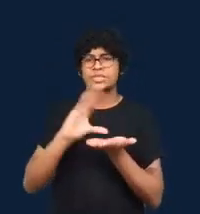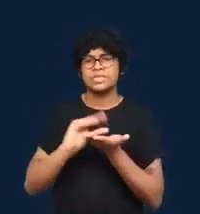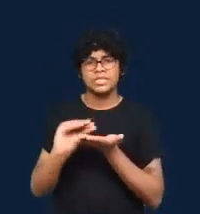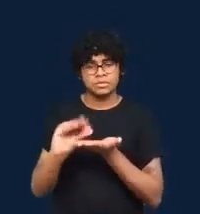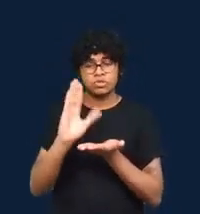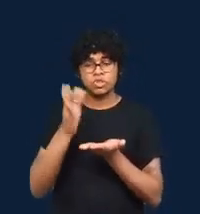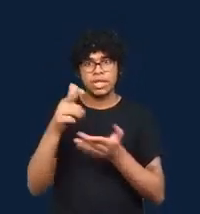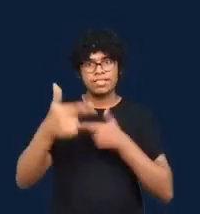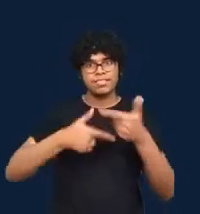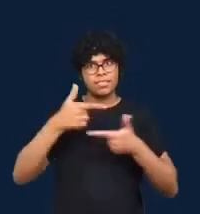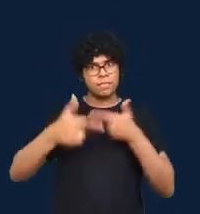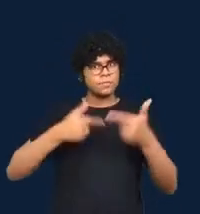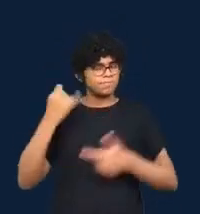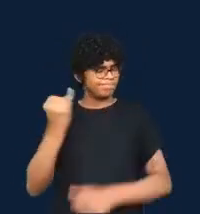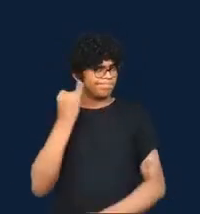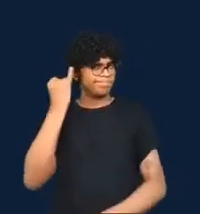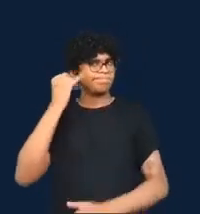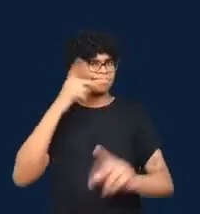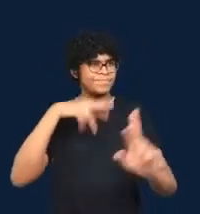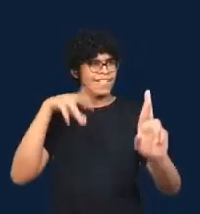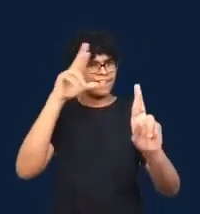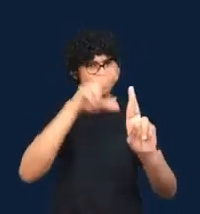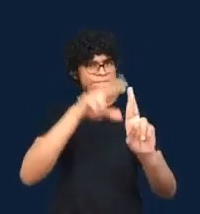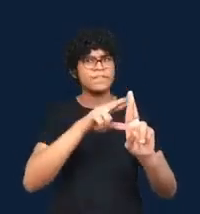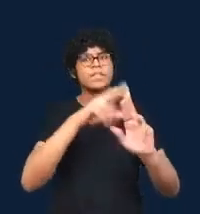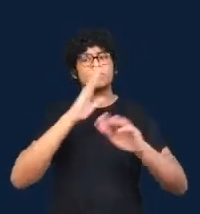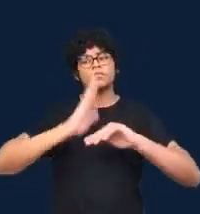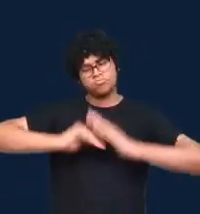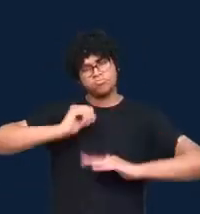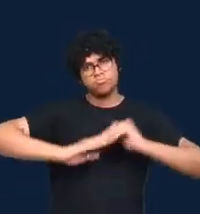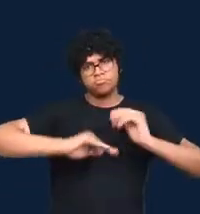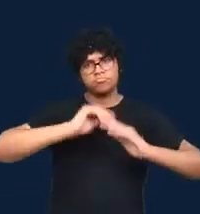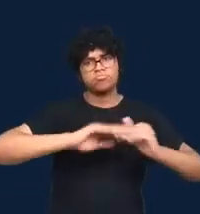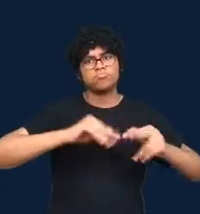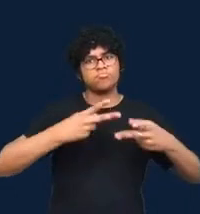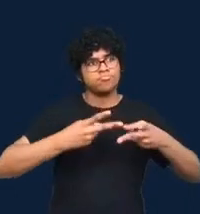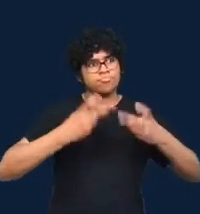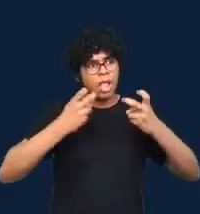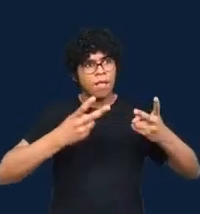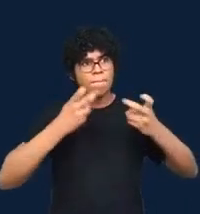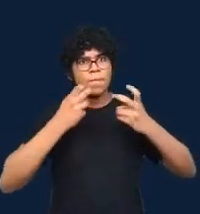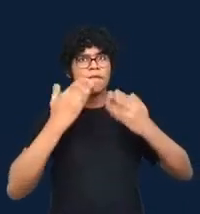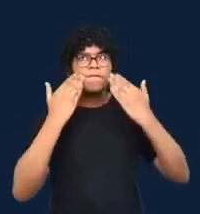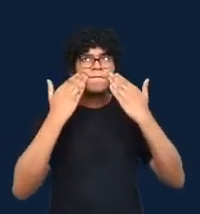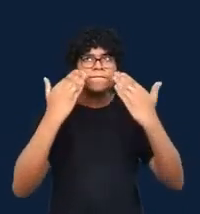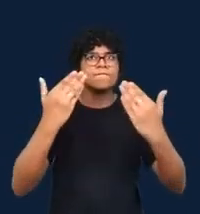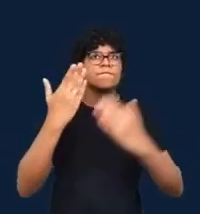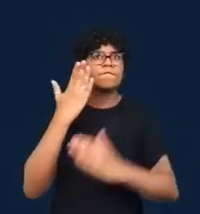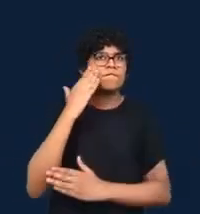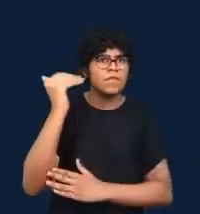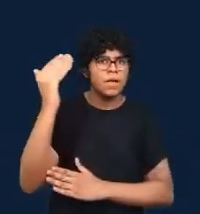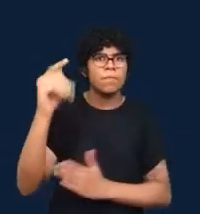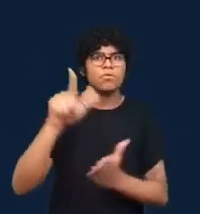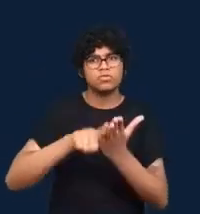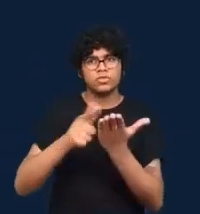for data journalism as a practice. Including securing support for this book for which we are most grateful.